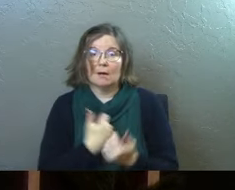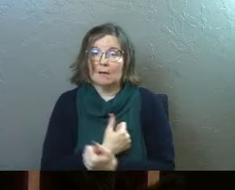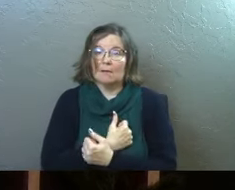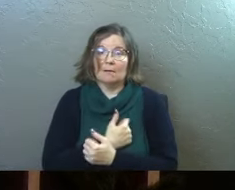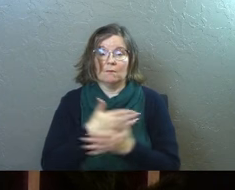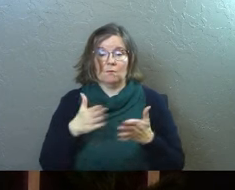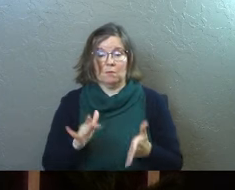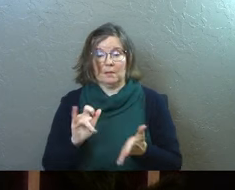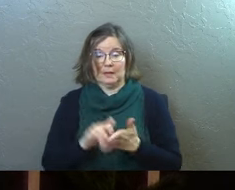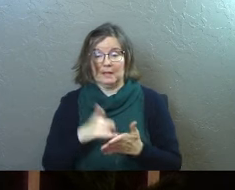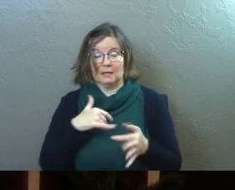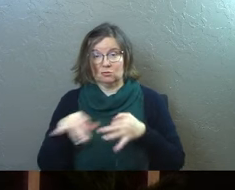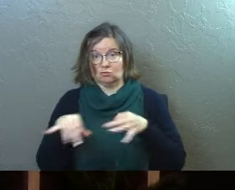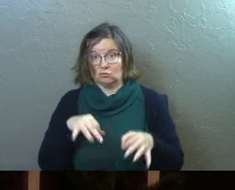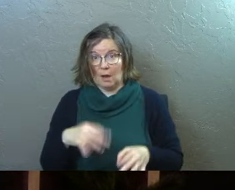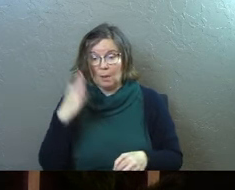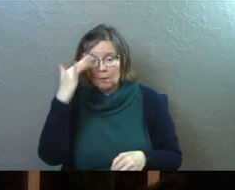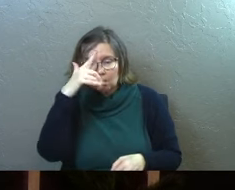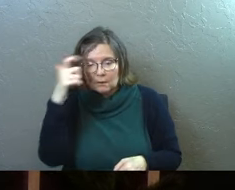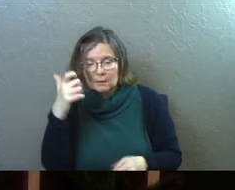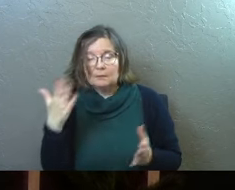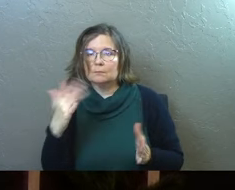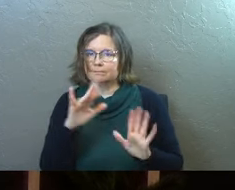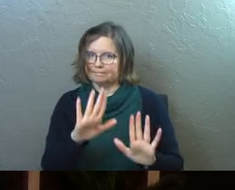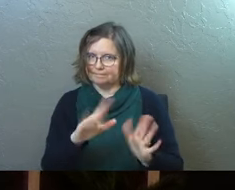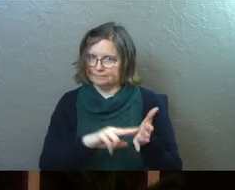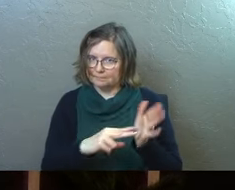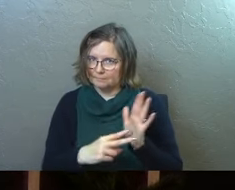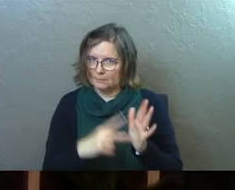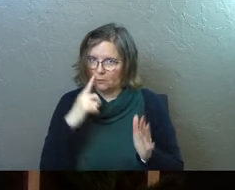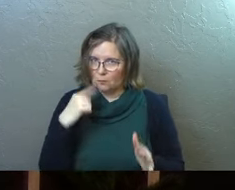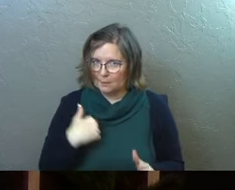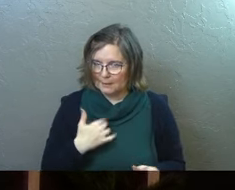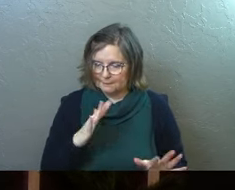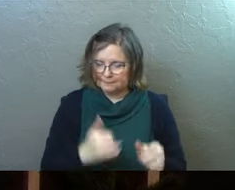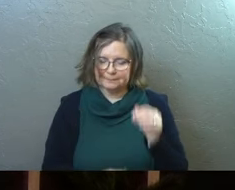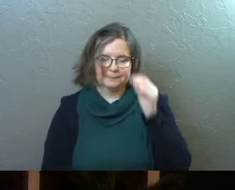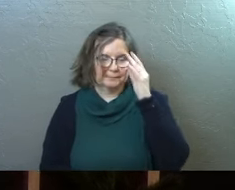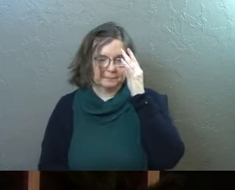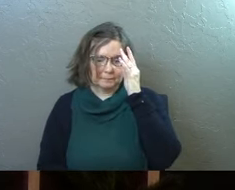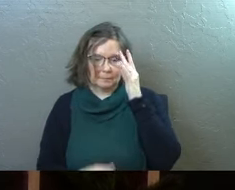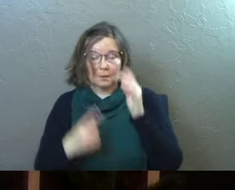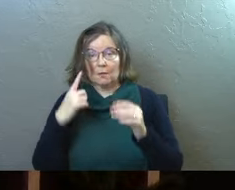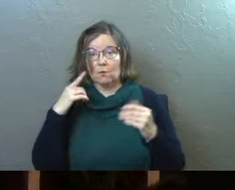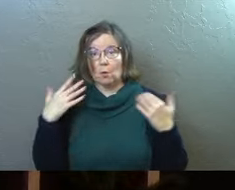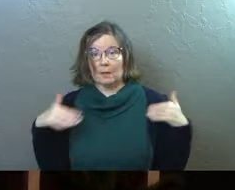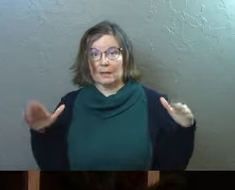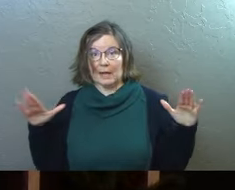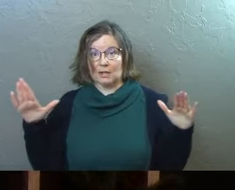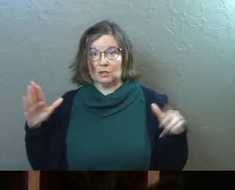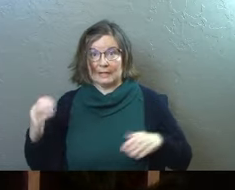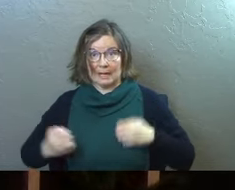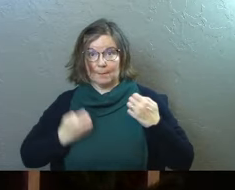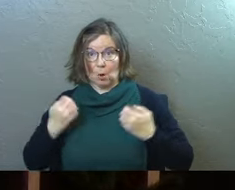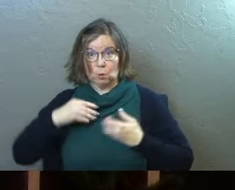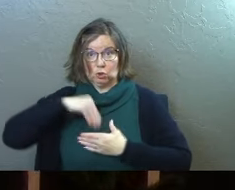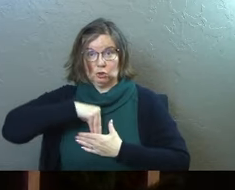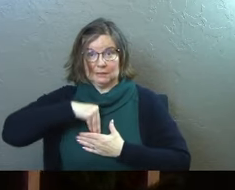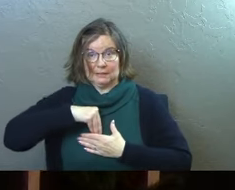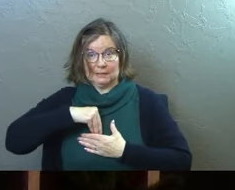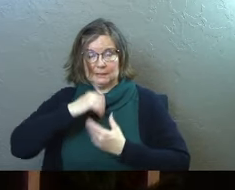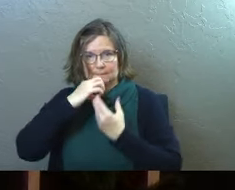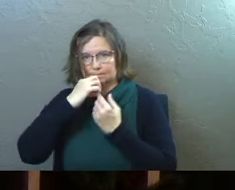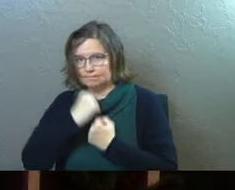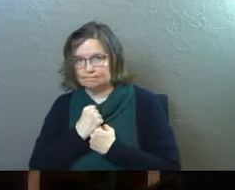love the way that that's described because here's what it implies to me. It implies on behalf of the angels, emotion and passion.